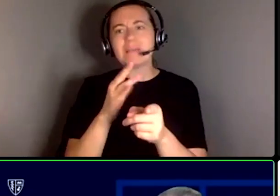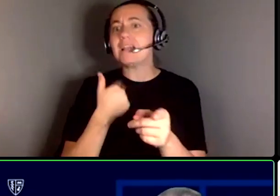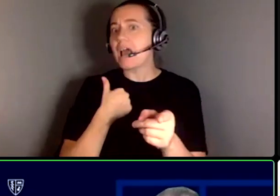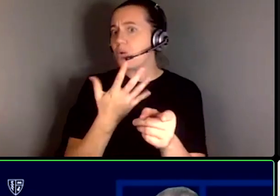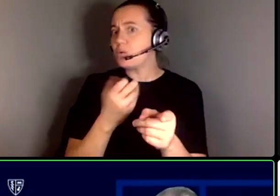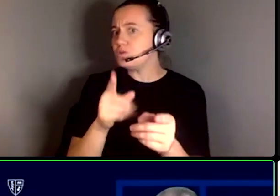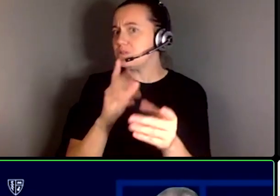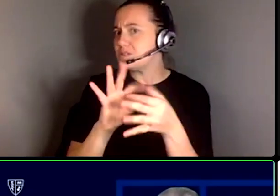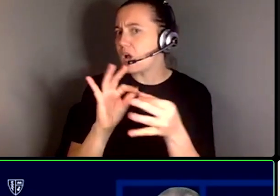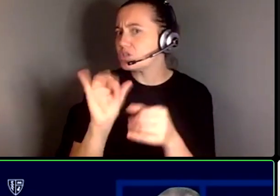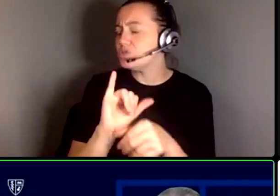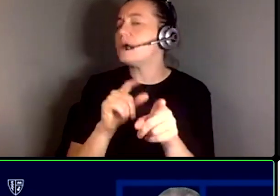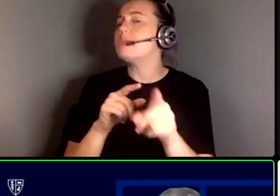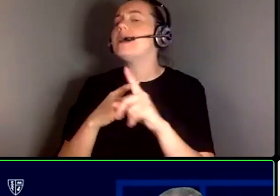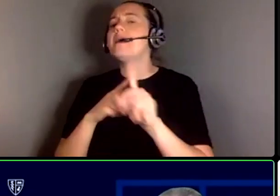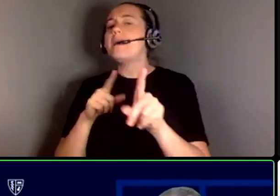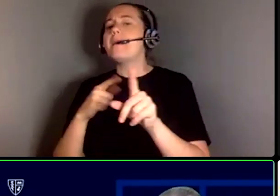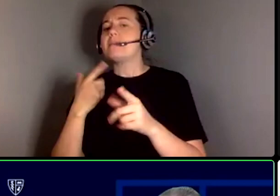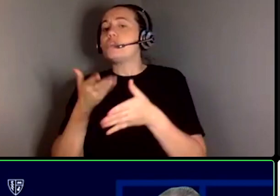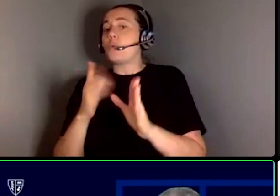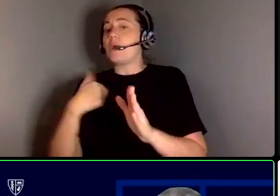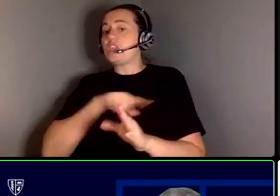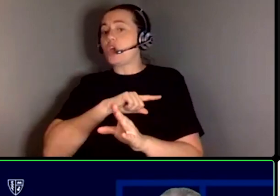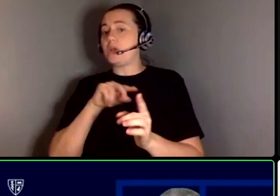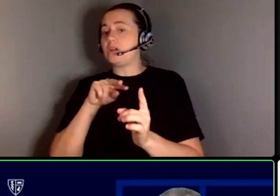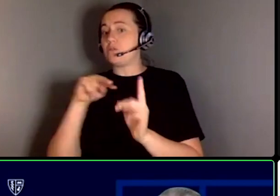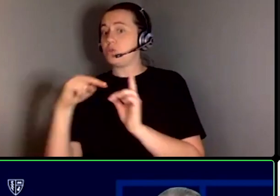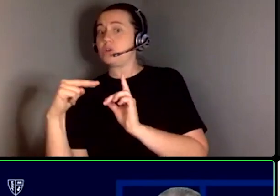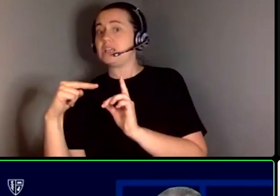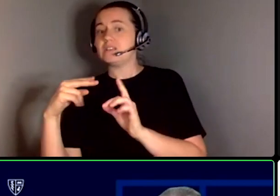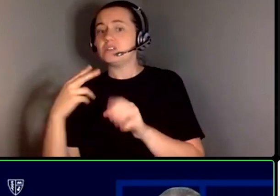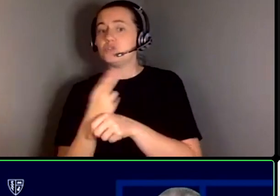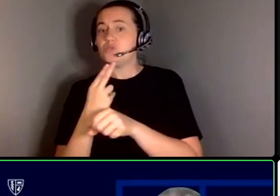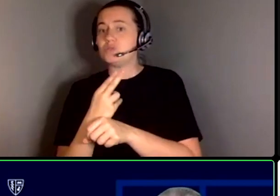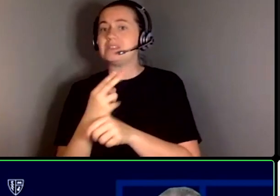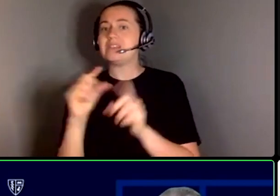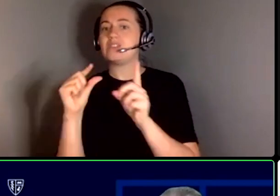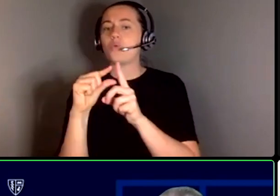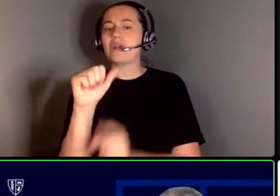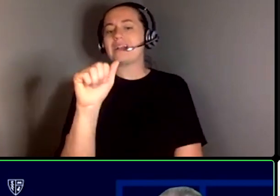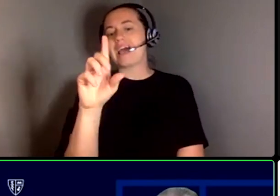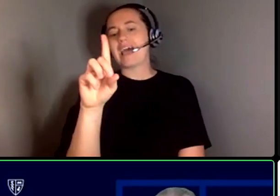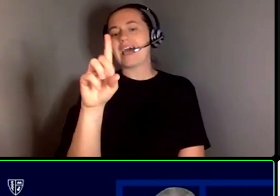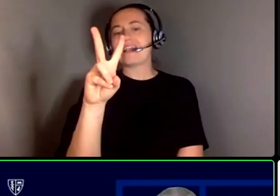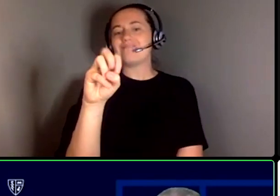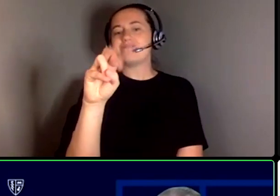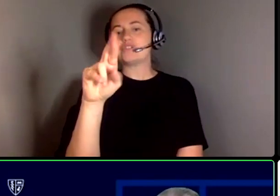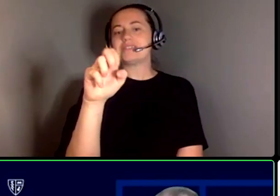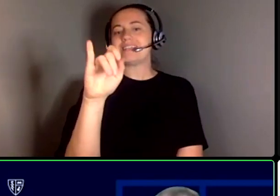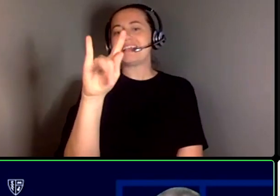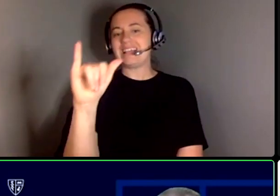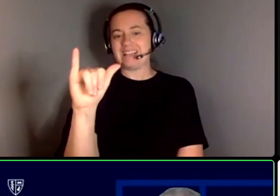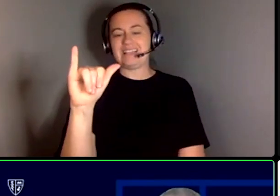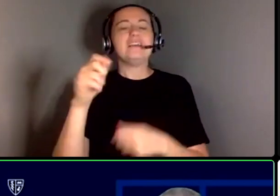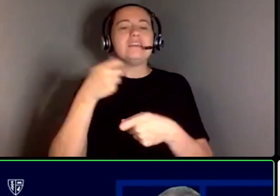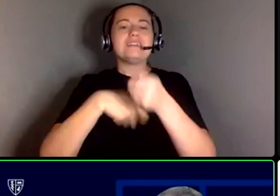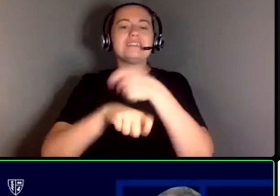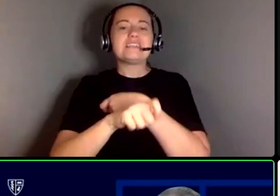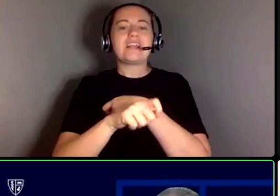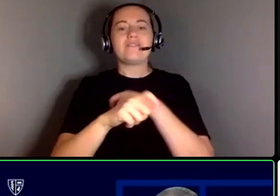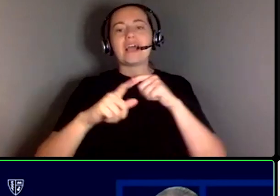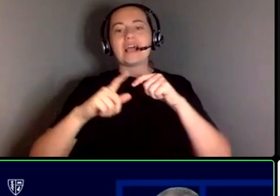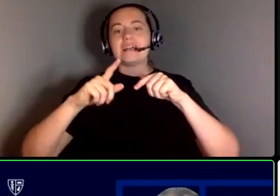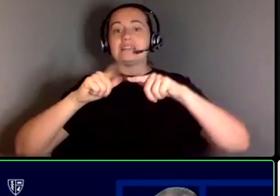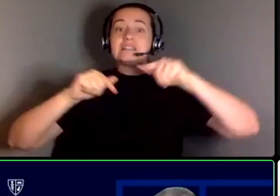looking at doing it actually um is is using the word adversity now as opposed to talking about diversity or